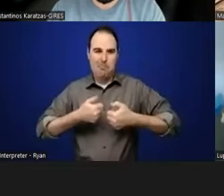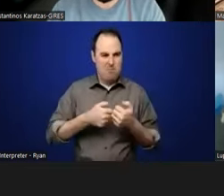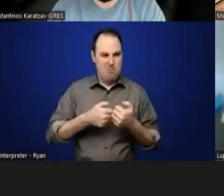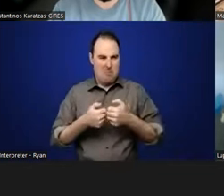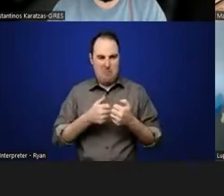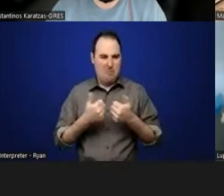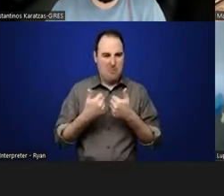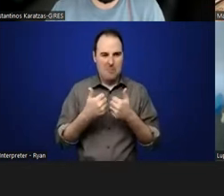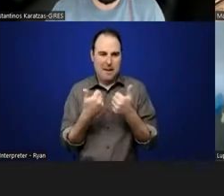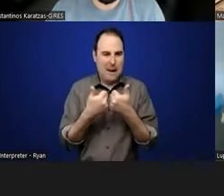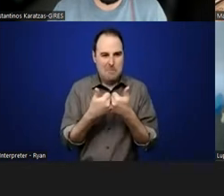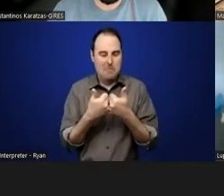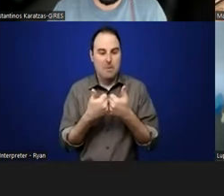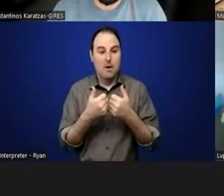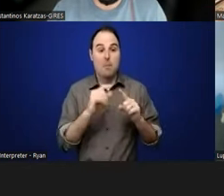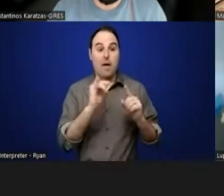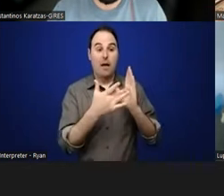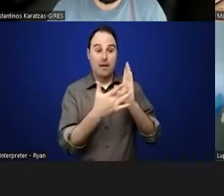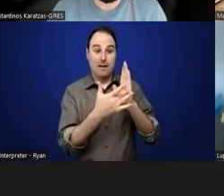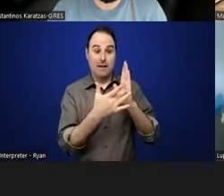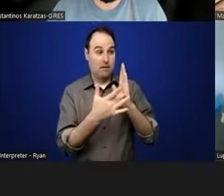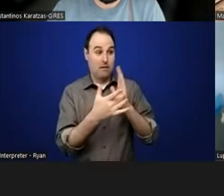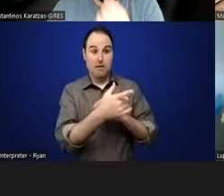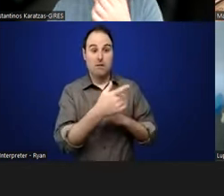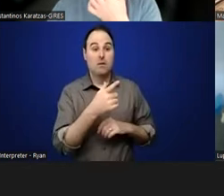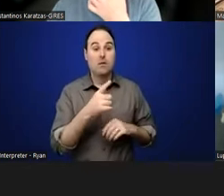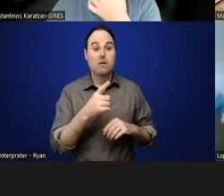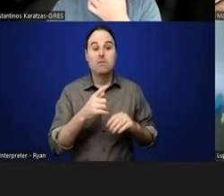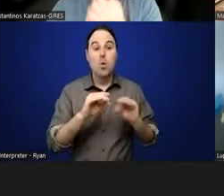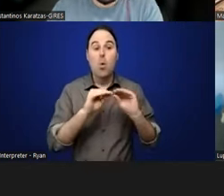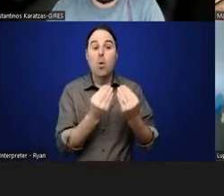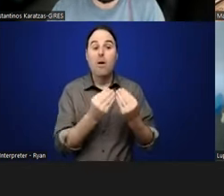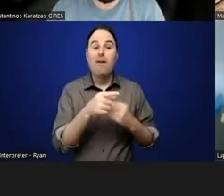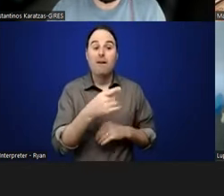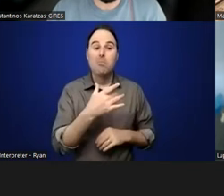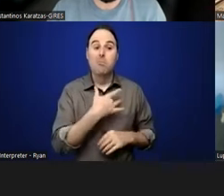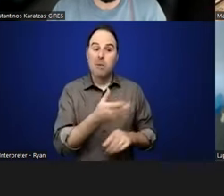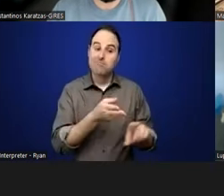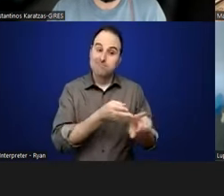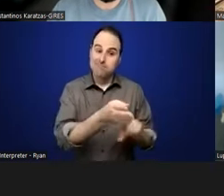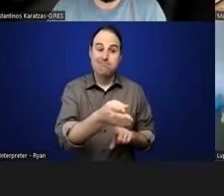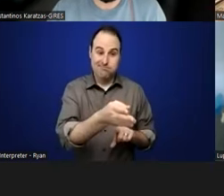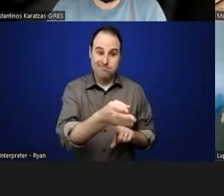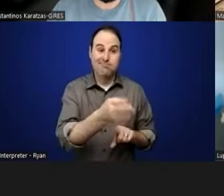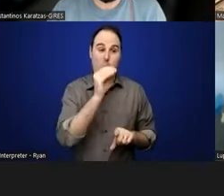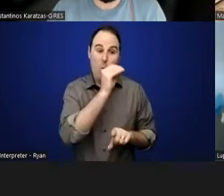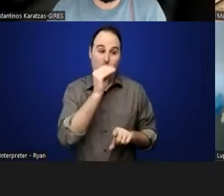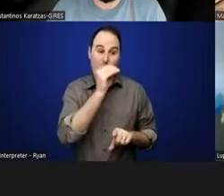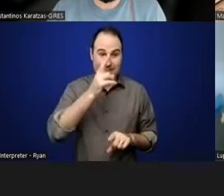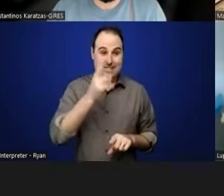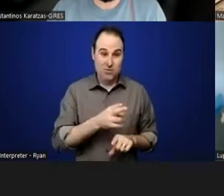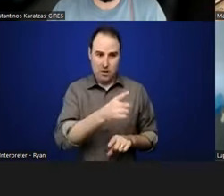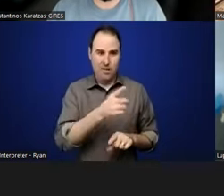technology was being used by organizations working with oral histories and one that was just like shocked me